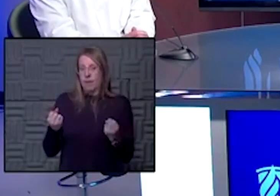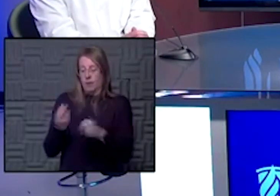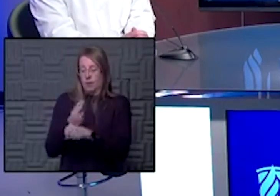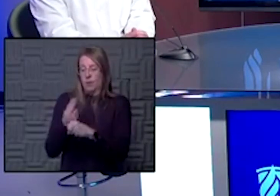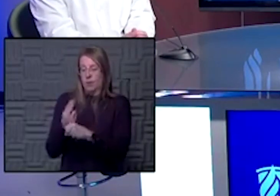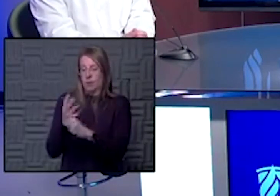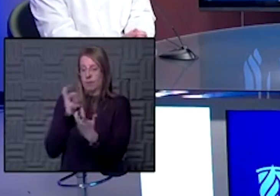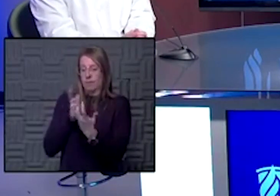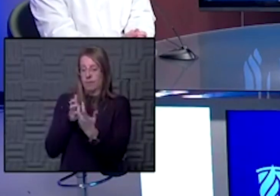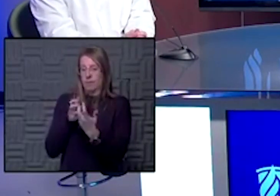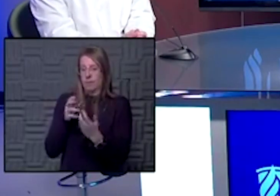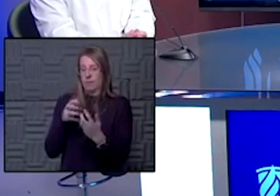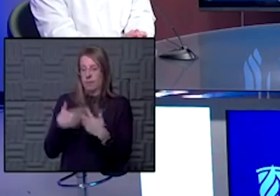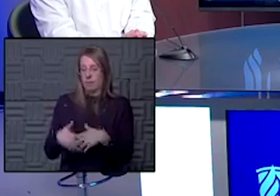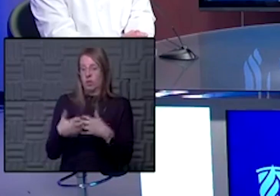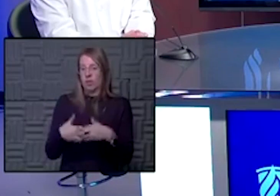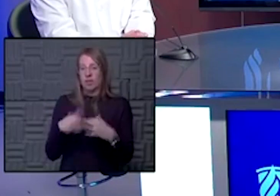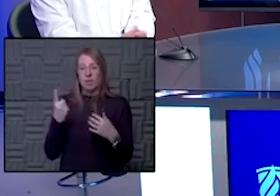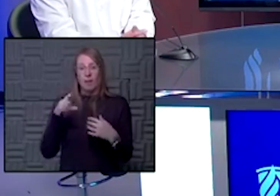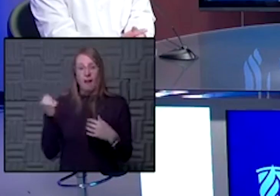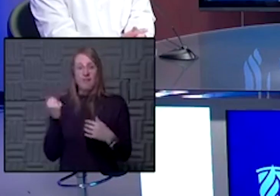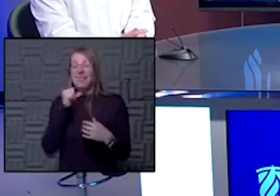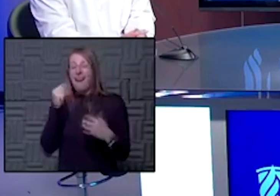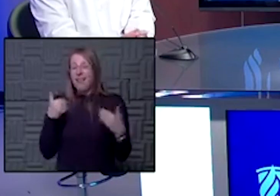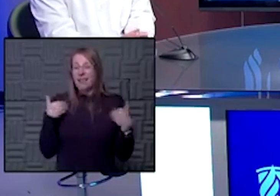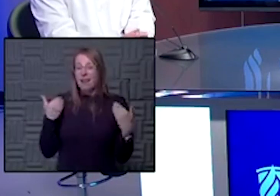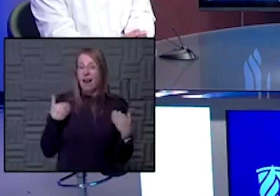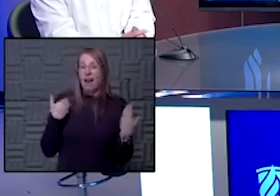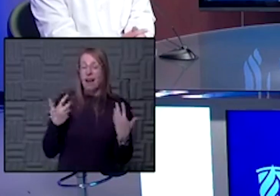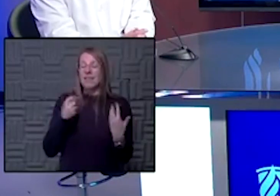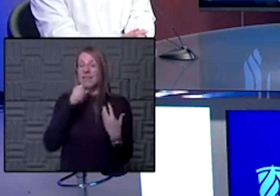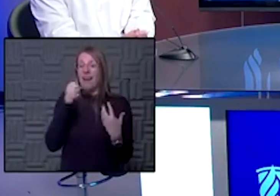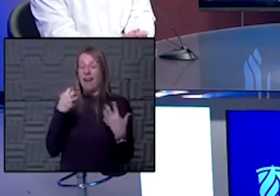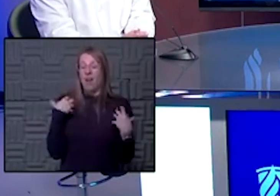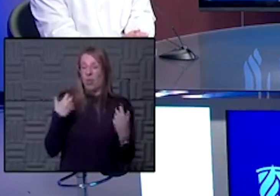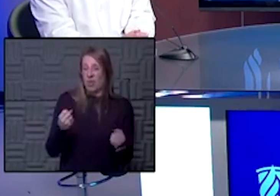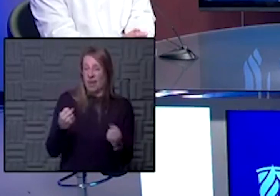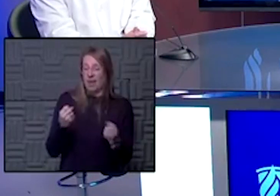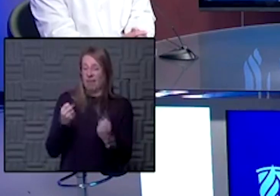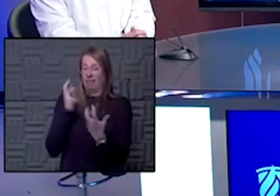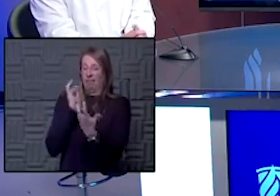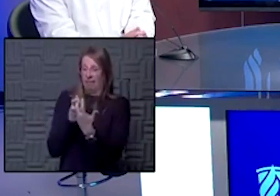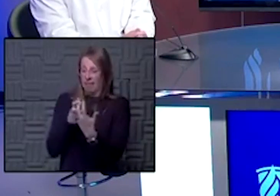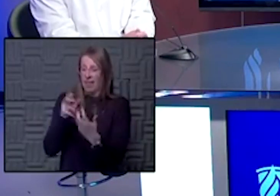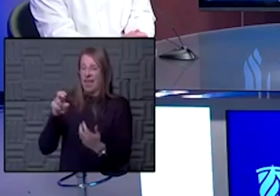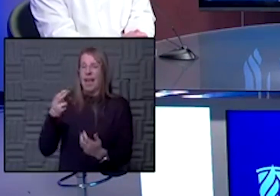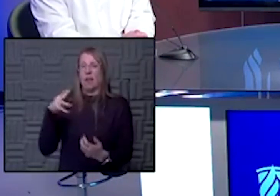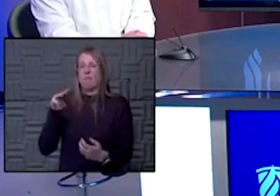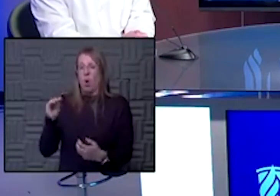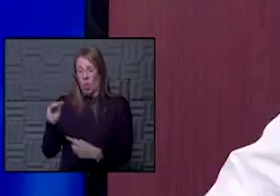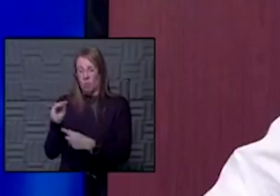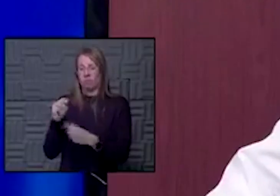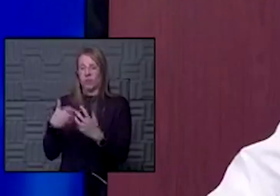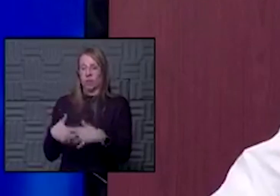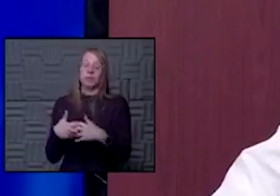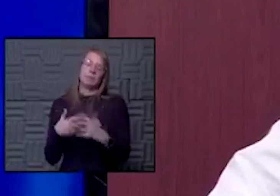is not young and healthy be also allowed to be put on an ECMO machine? Yeah, you bet. There's so many things that it depends on with ECMO. Lots